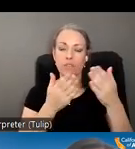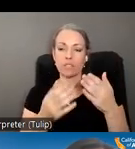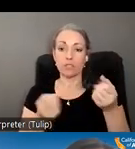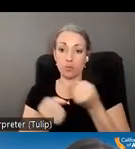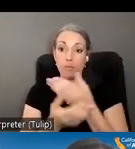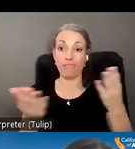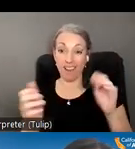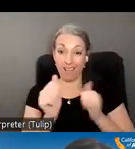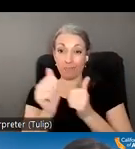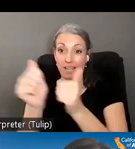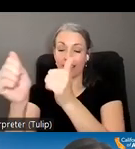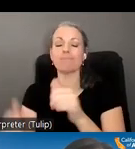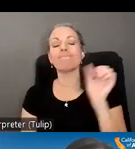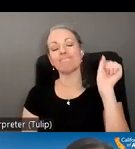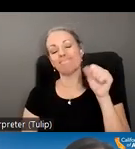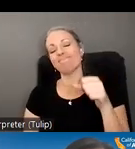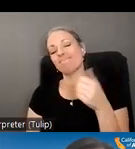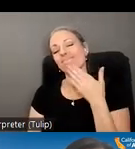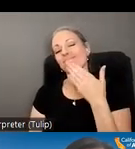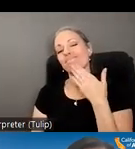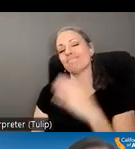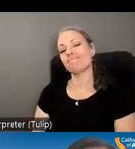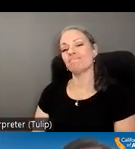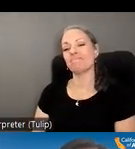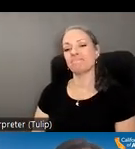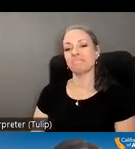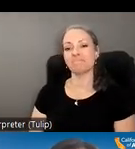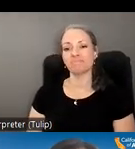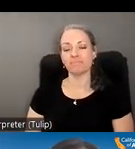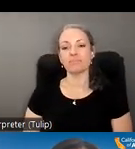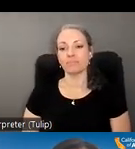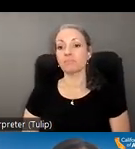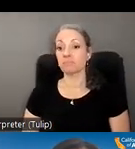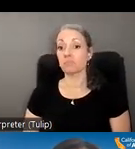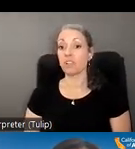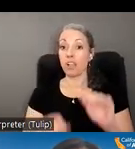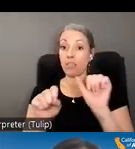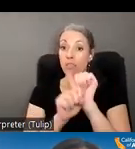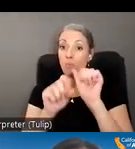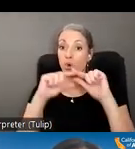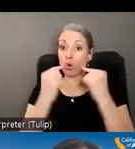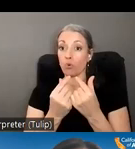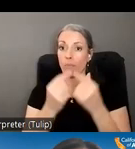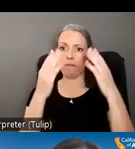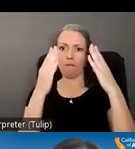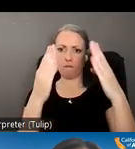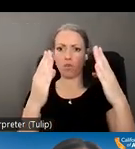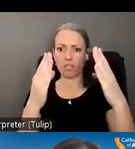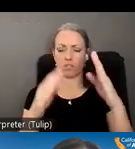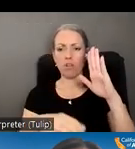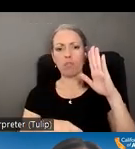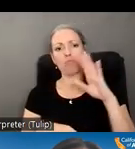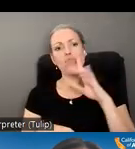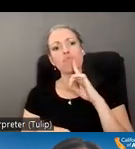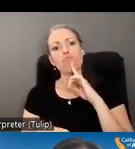updates yeah sure thank you ronjula um you know so the work group uh remains focused i think on really setting